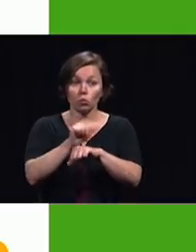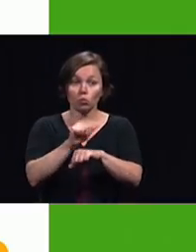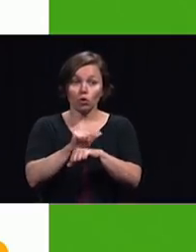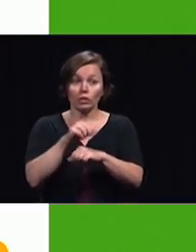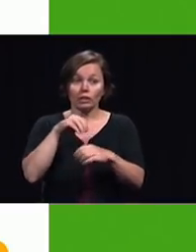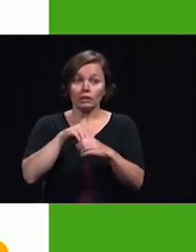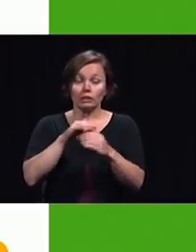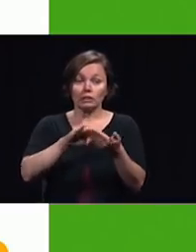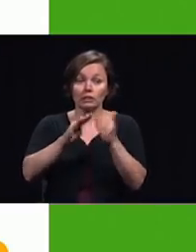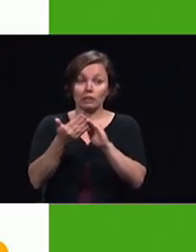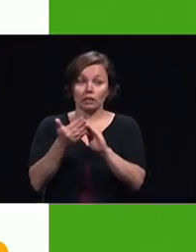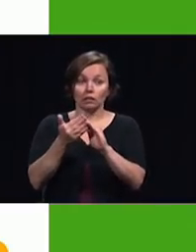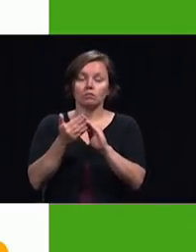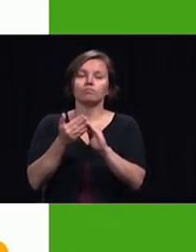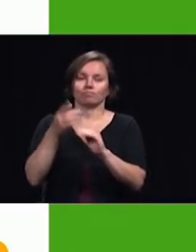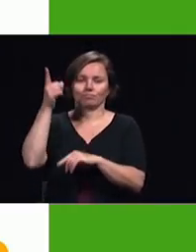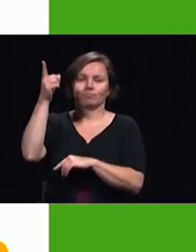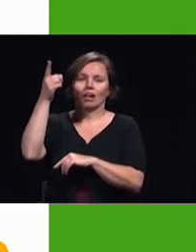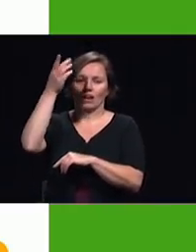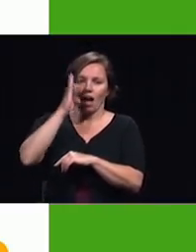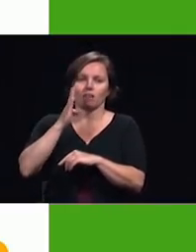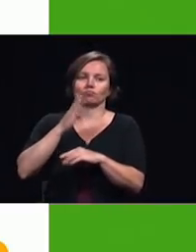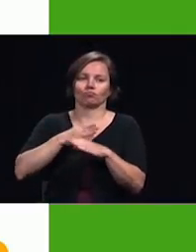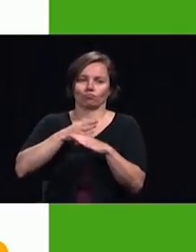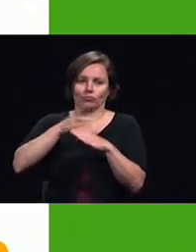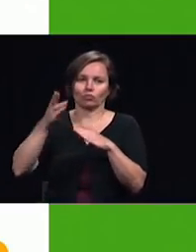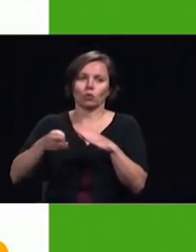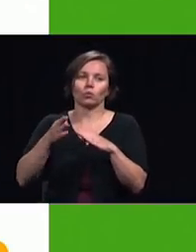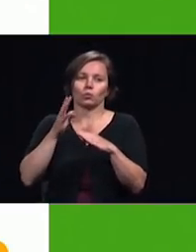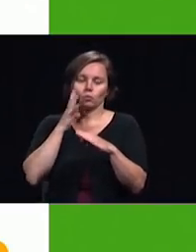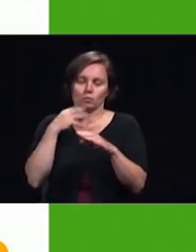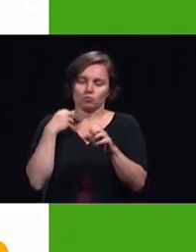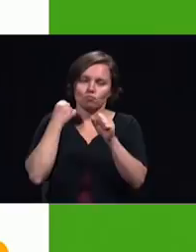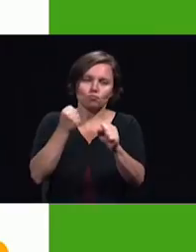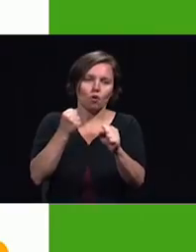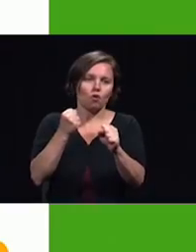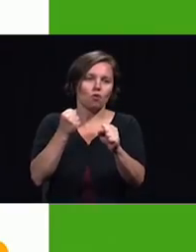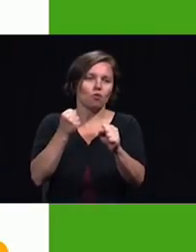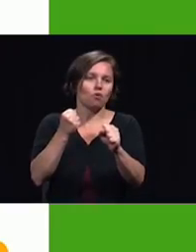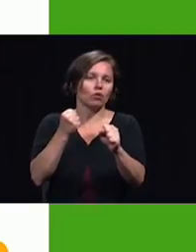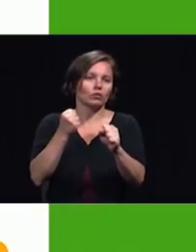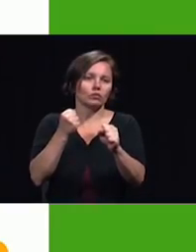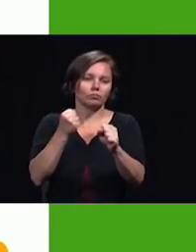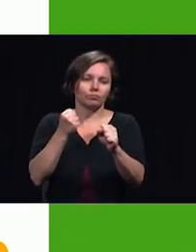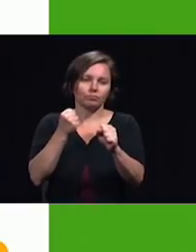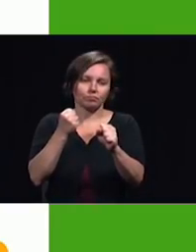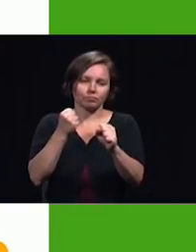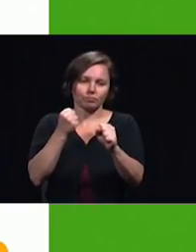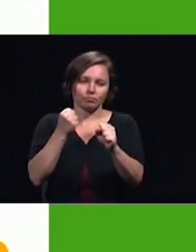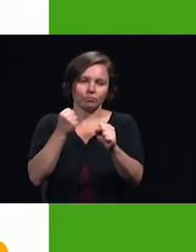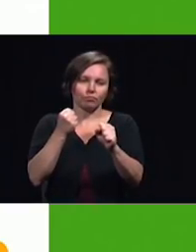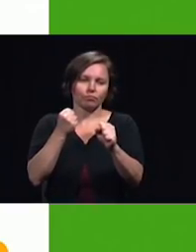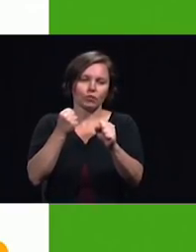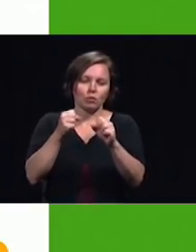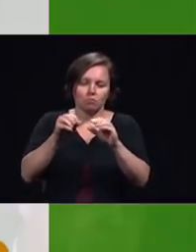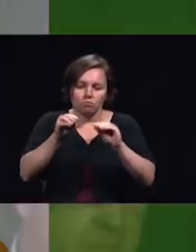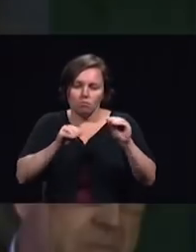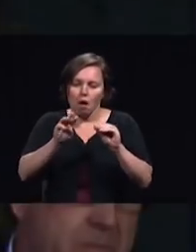be the setting and operation of a mighty movement such as we have not yet witnessed